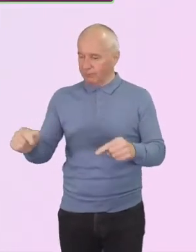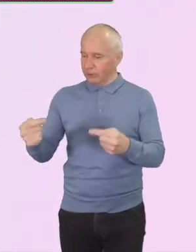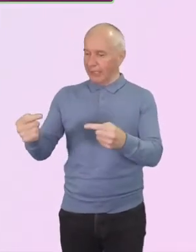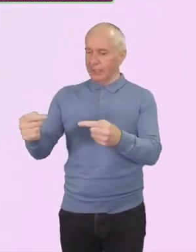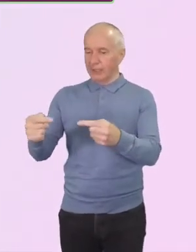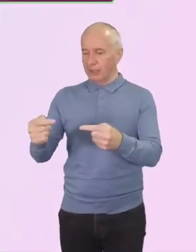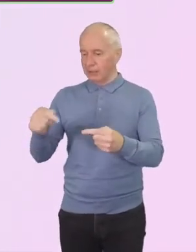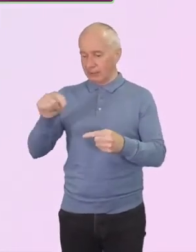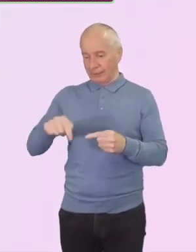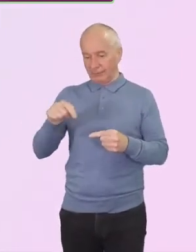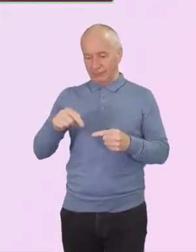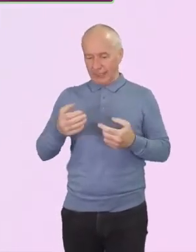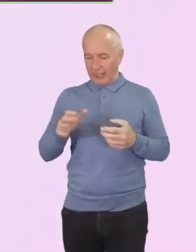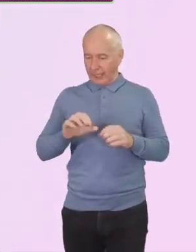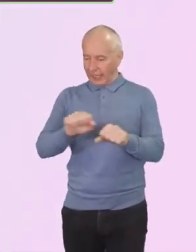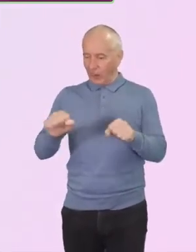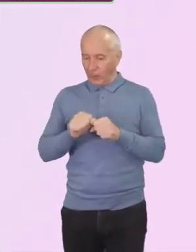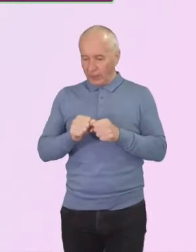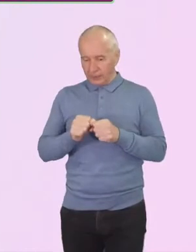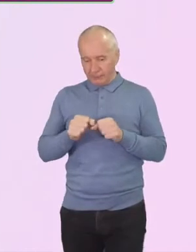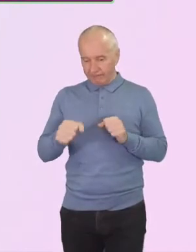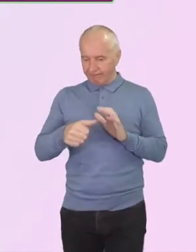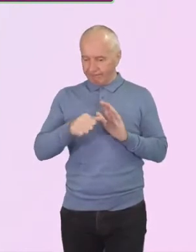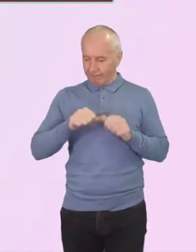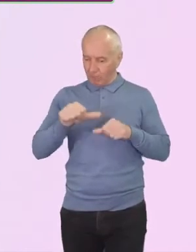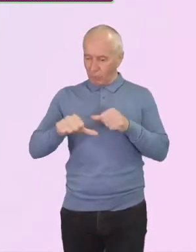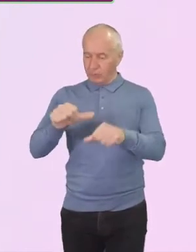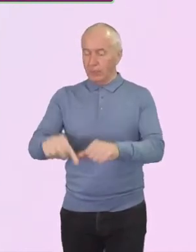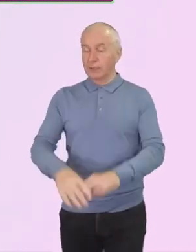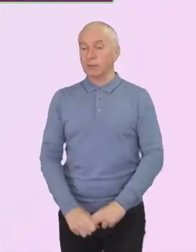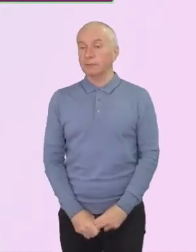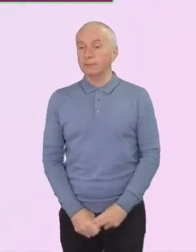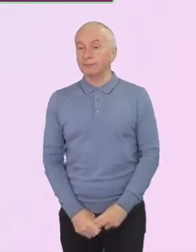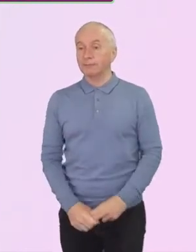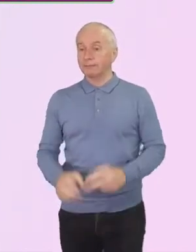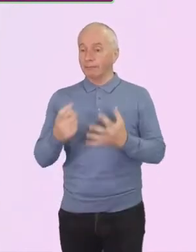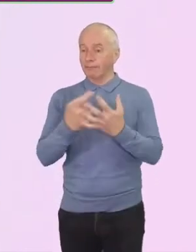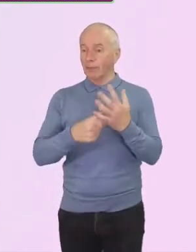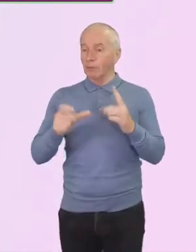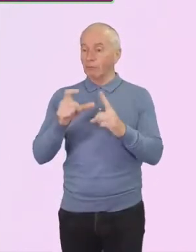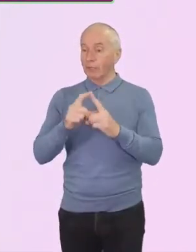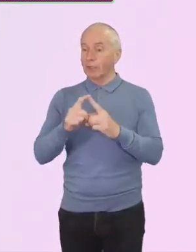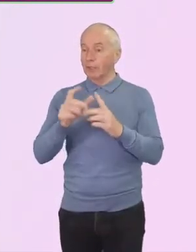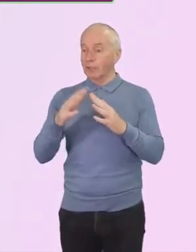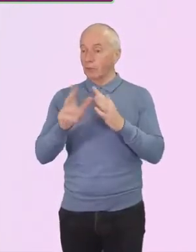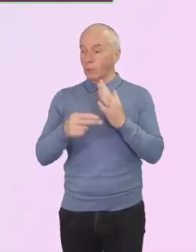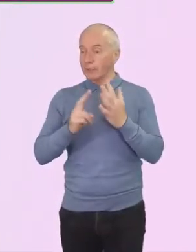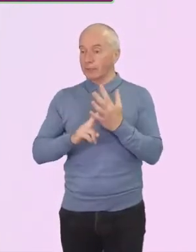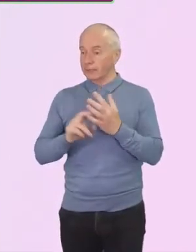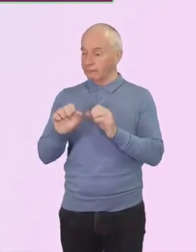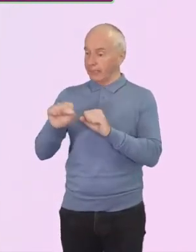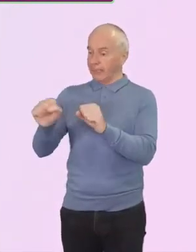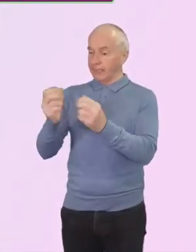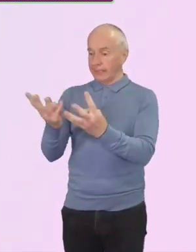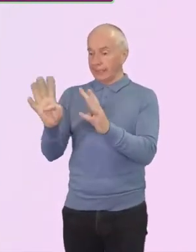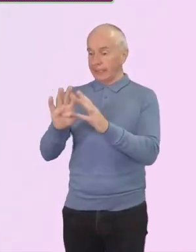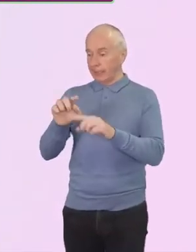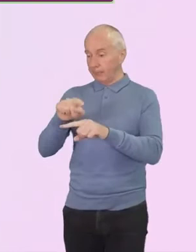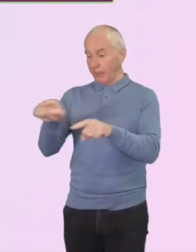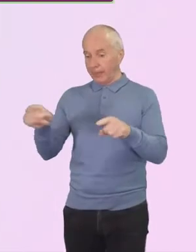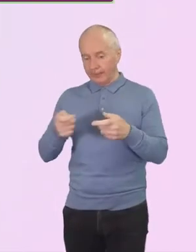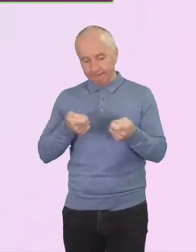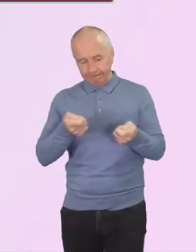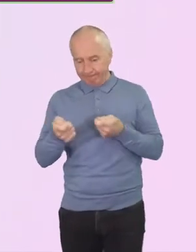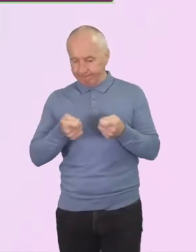In all of this, I want to give thanks to Richard Wilson and his team who manage all of these financial areas and also to the